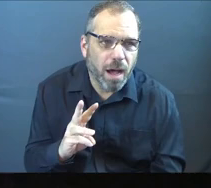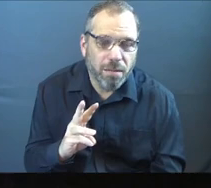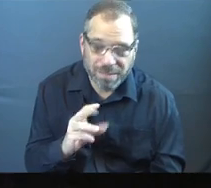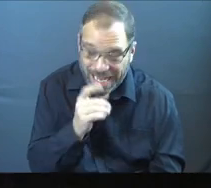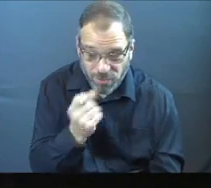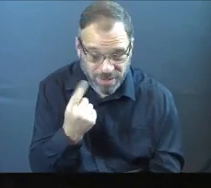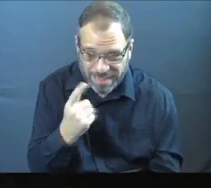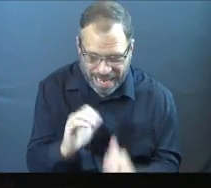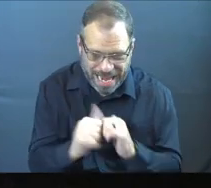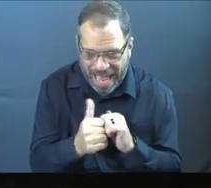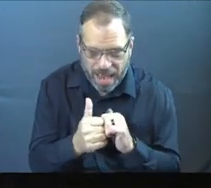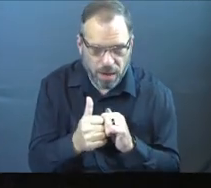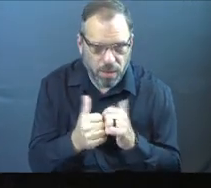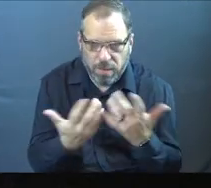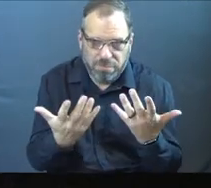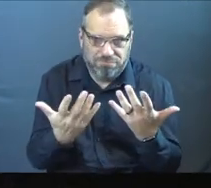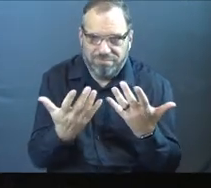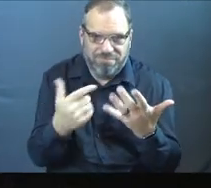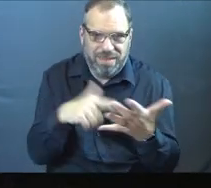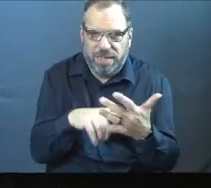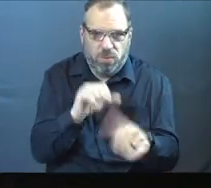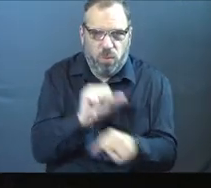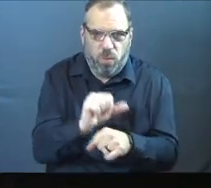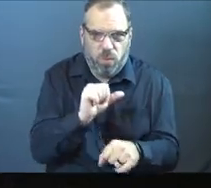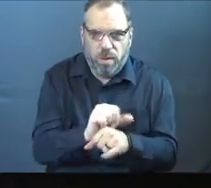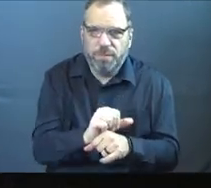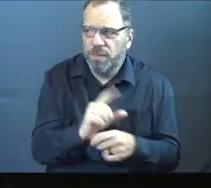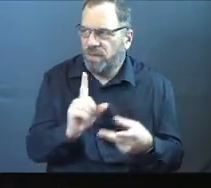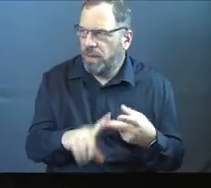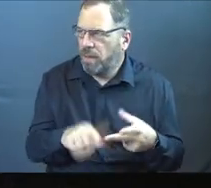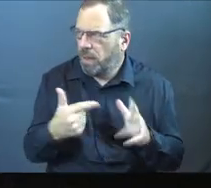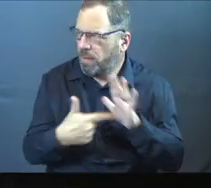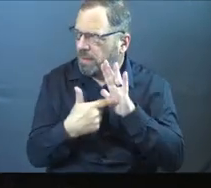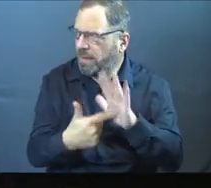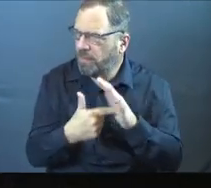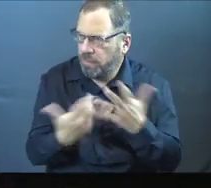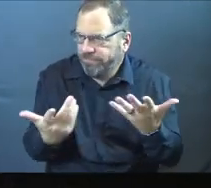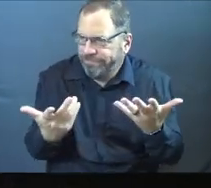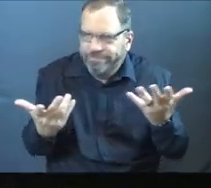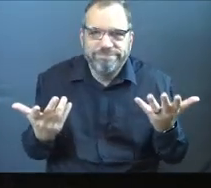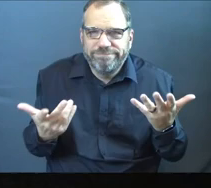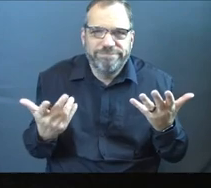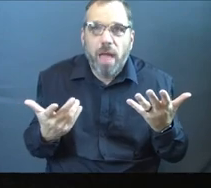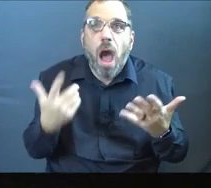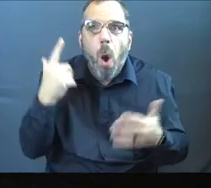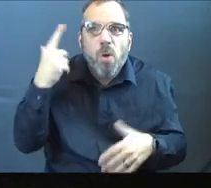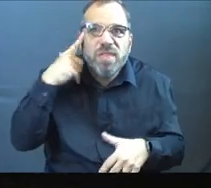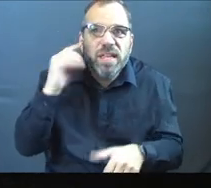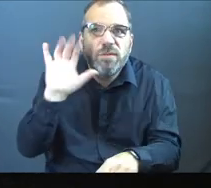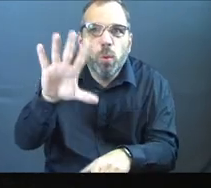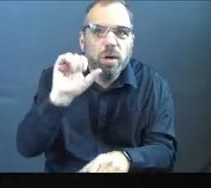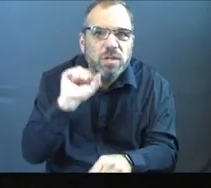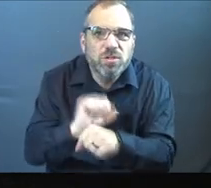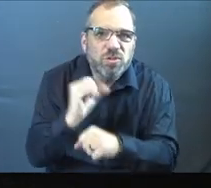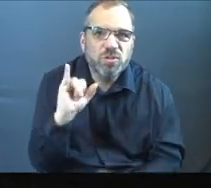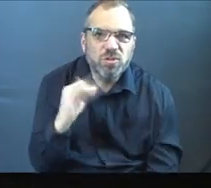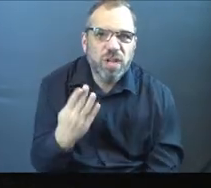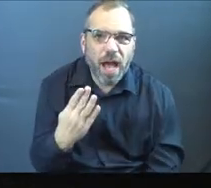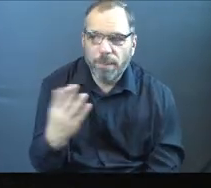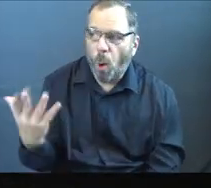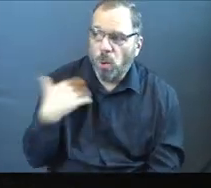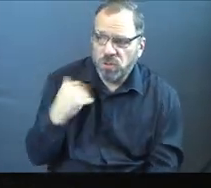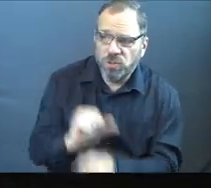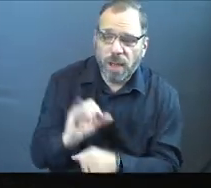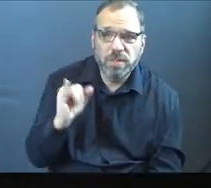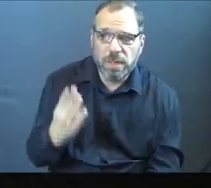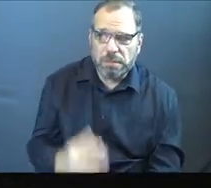understand how to do this thing. How many other examples are there, right? Think of work. Are there things that work that you're like, hey, I've been given